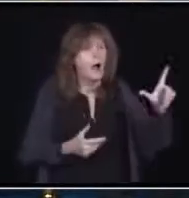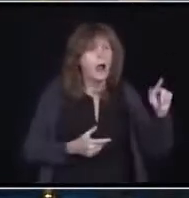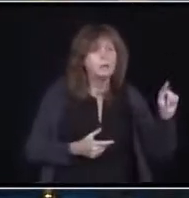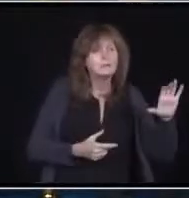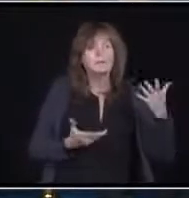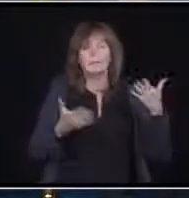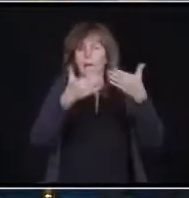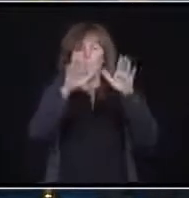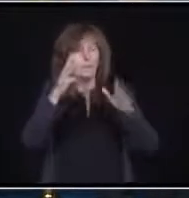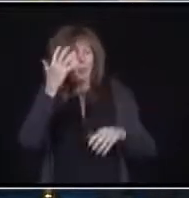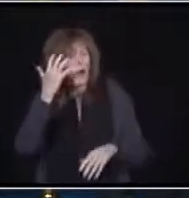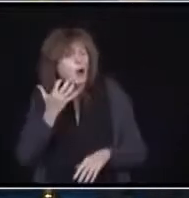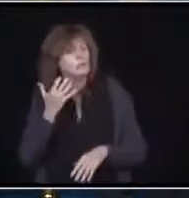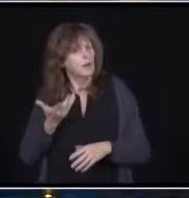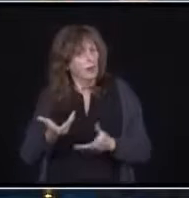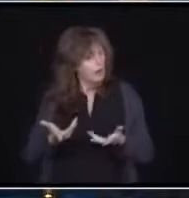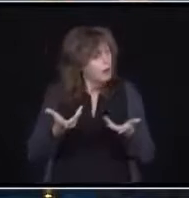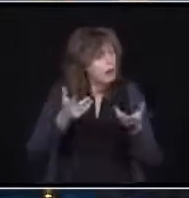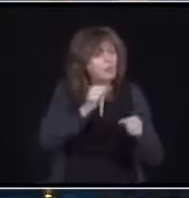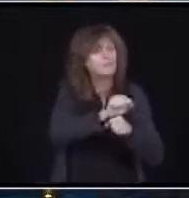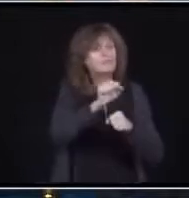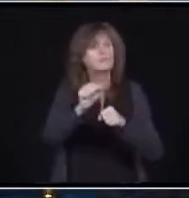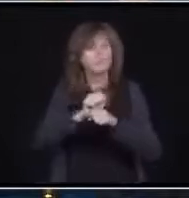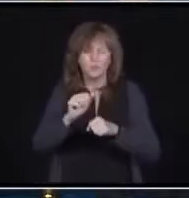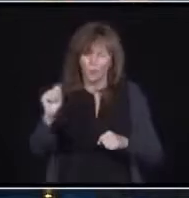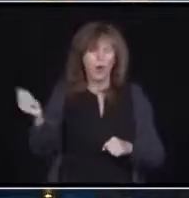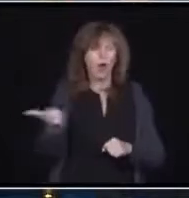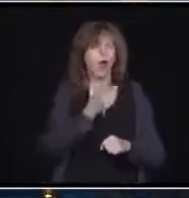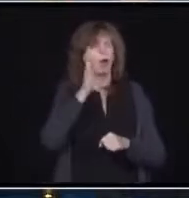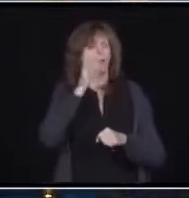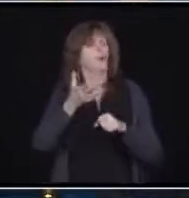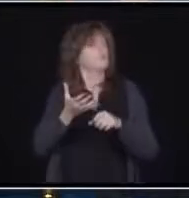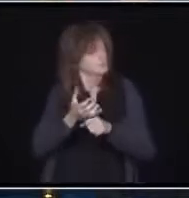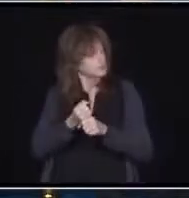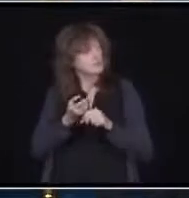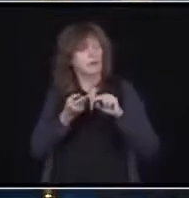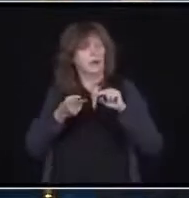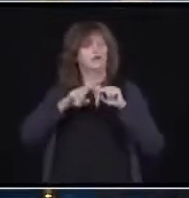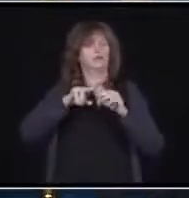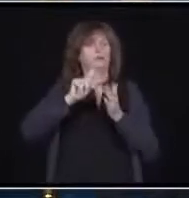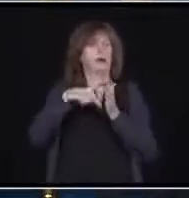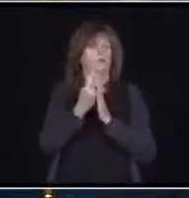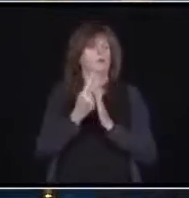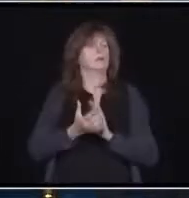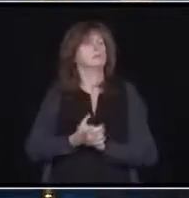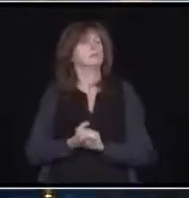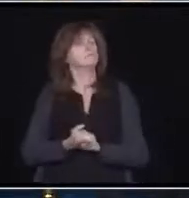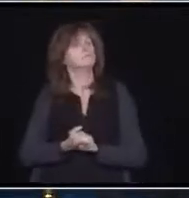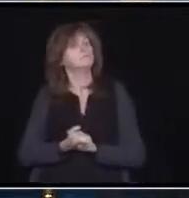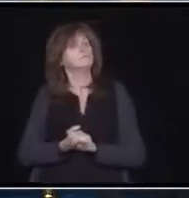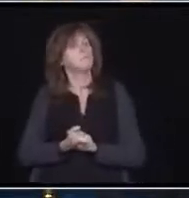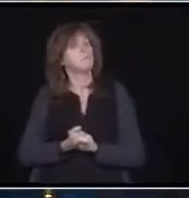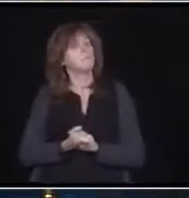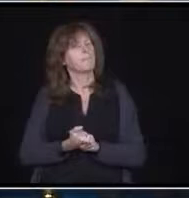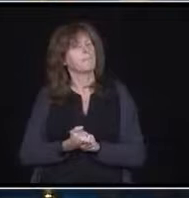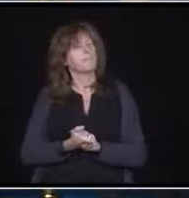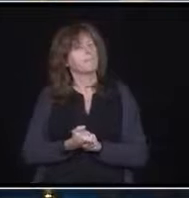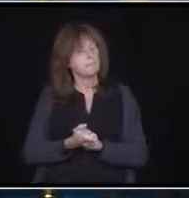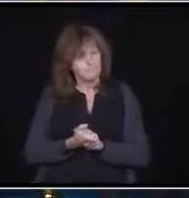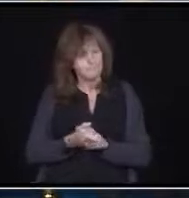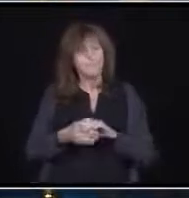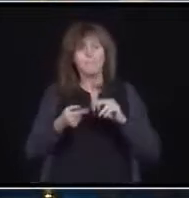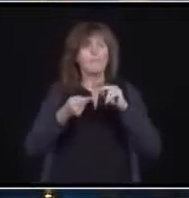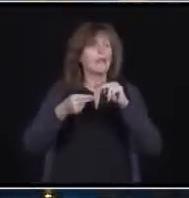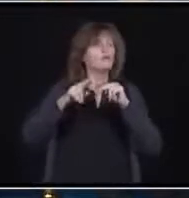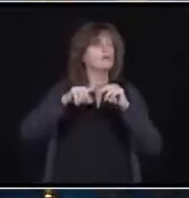hospitals, as well as similar direct personal support in the social service sector. This wage enhancement will start